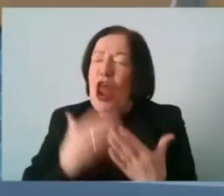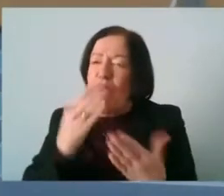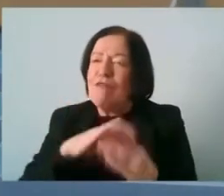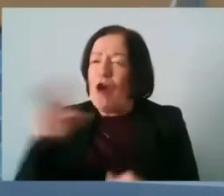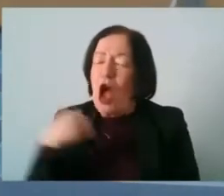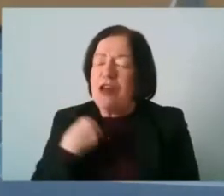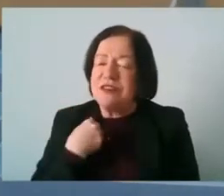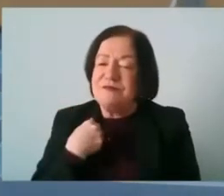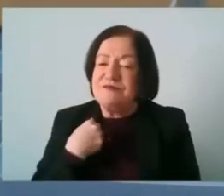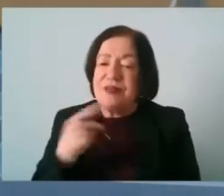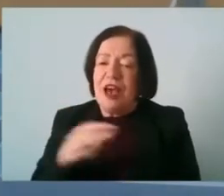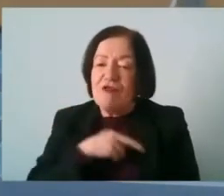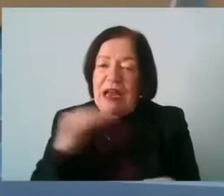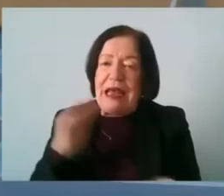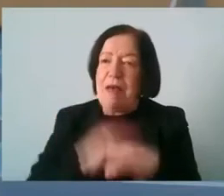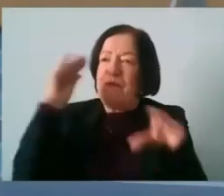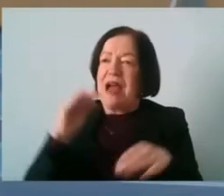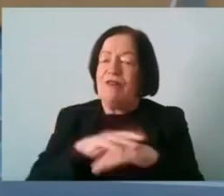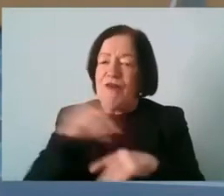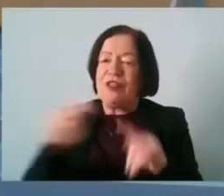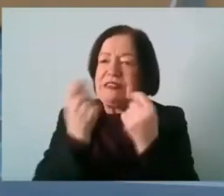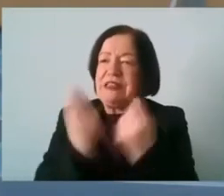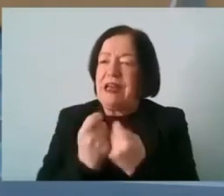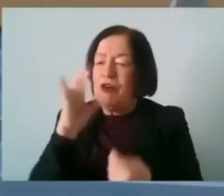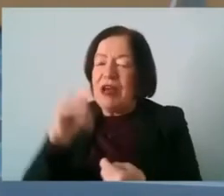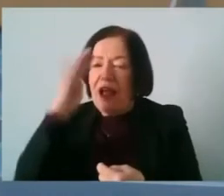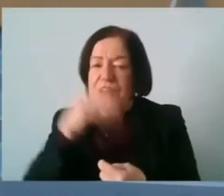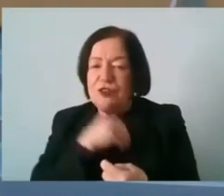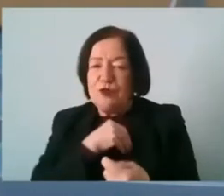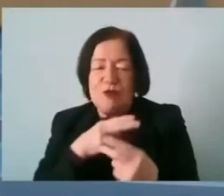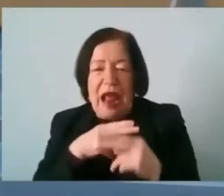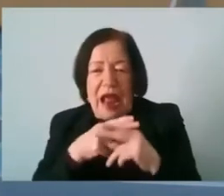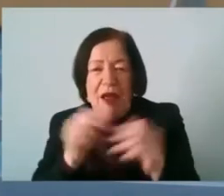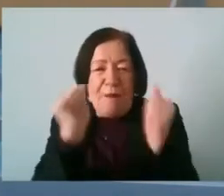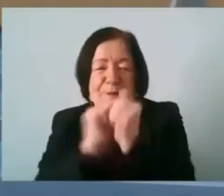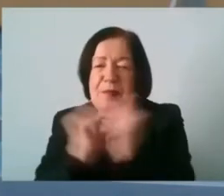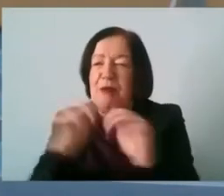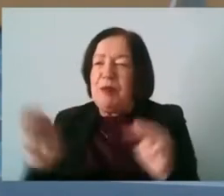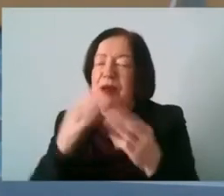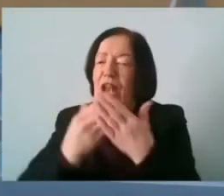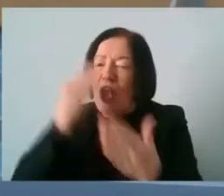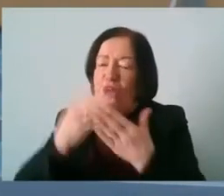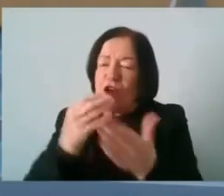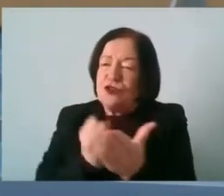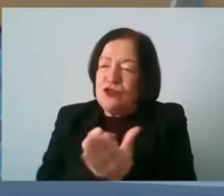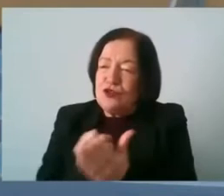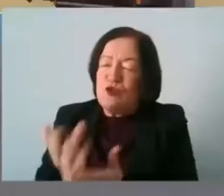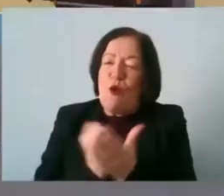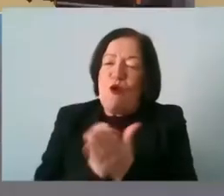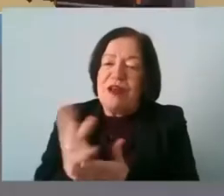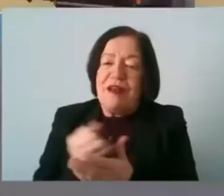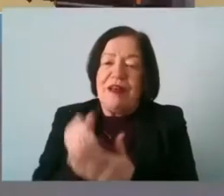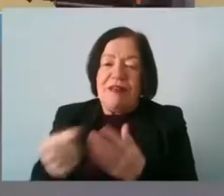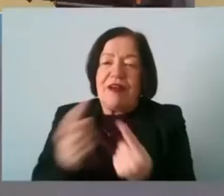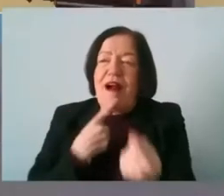and really impactful actually for the team in cricket ireland as well to get out and to to meet people and to learn stories and learn that the conversation